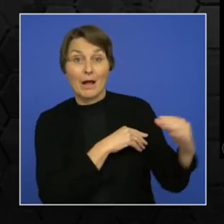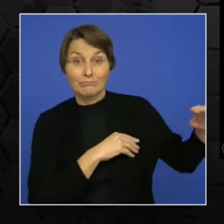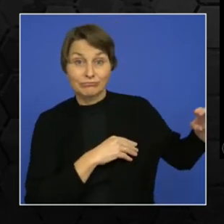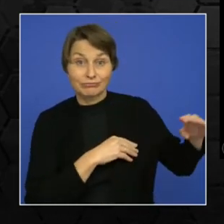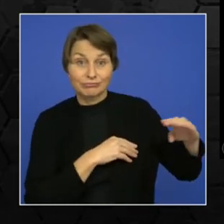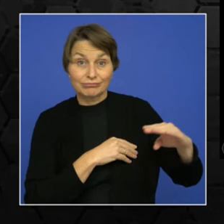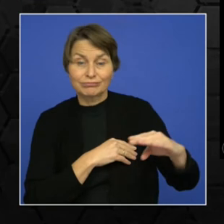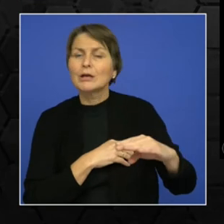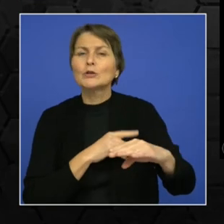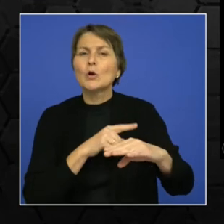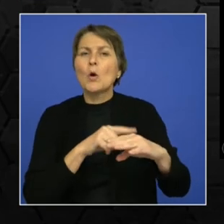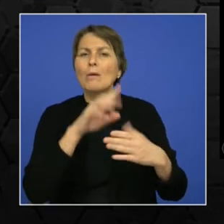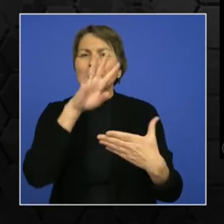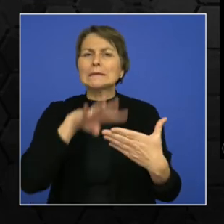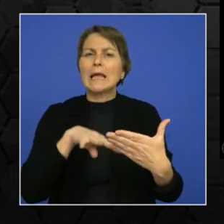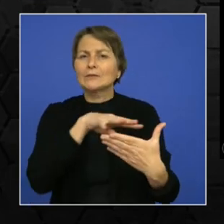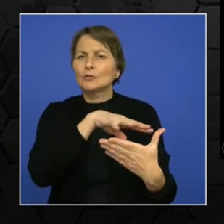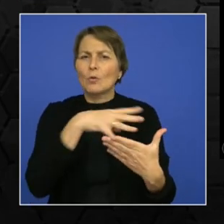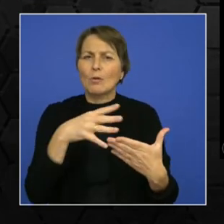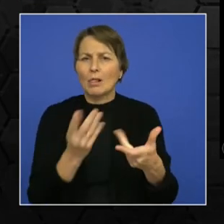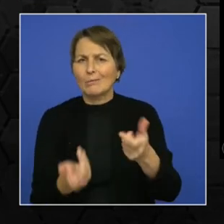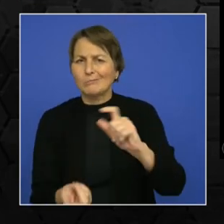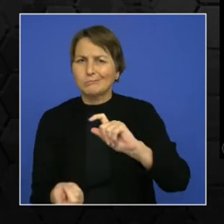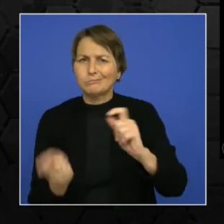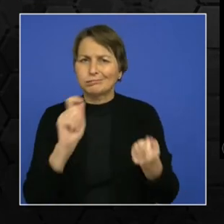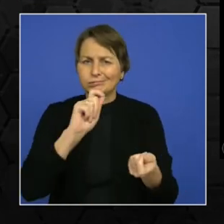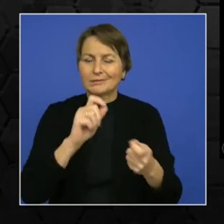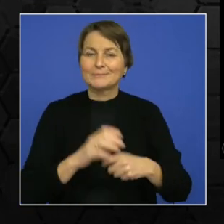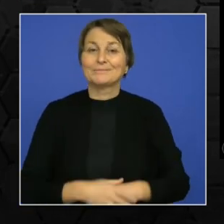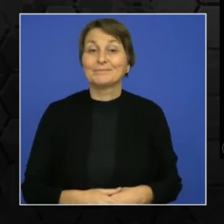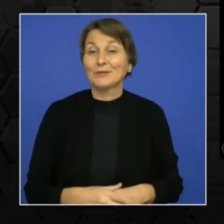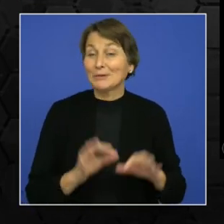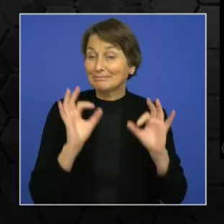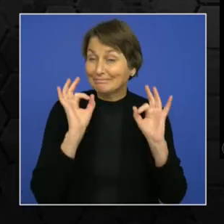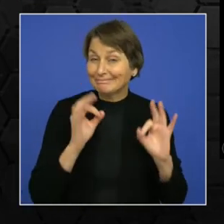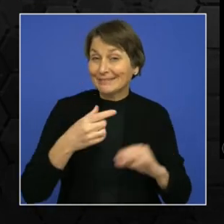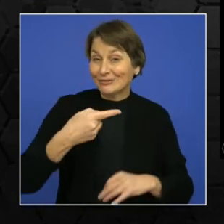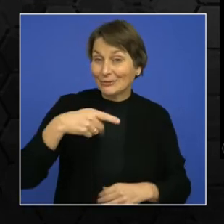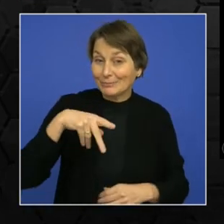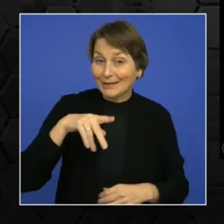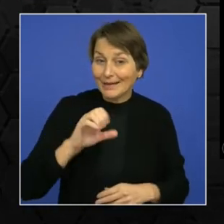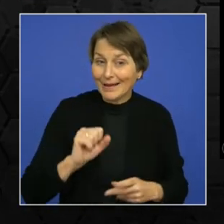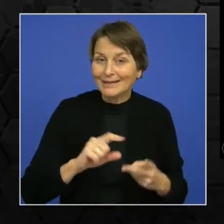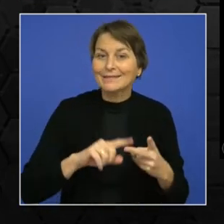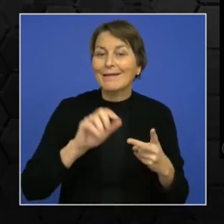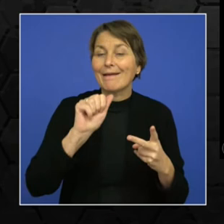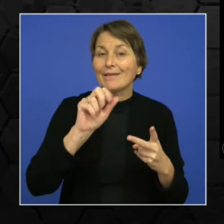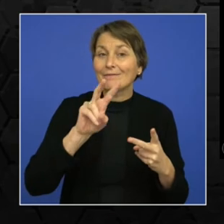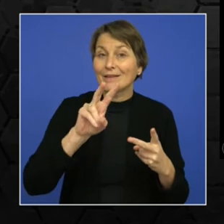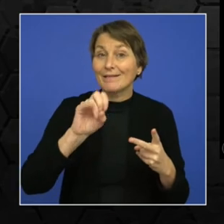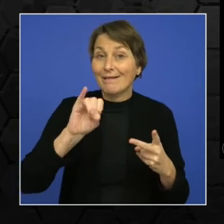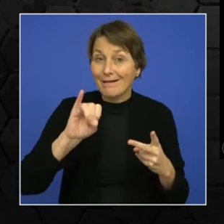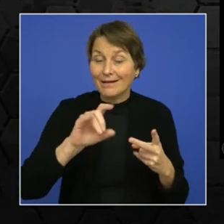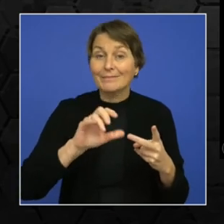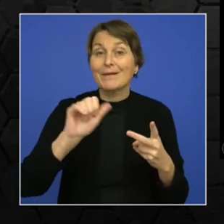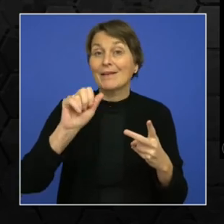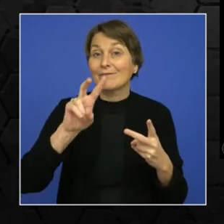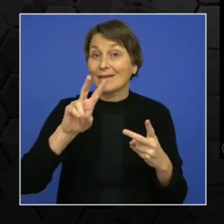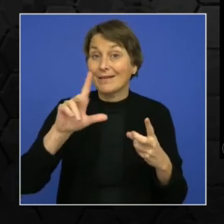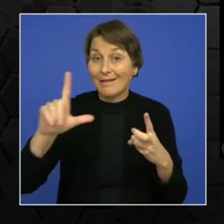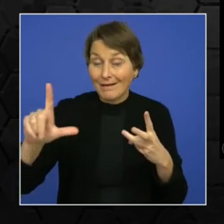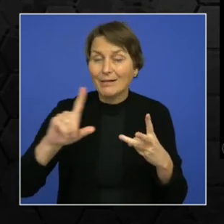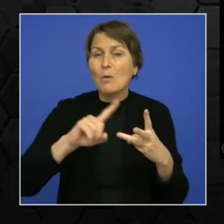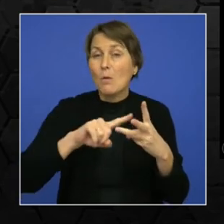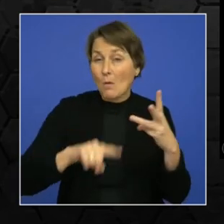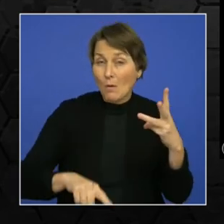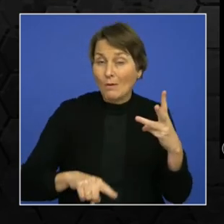before the queue travel. AVL, GPS, radio frequency identification, and image processing may be used to generate